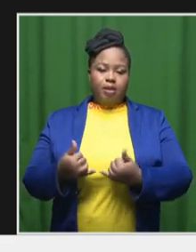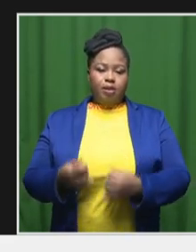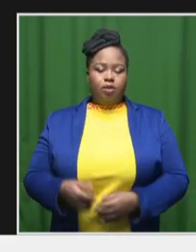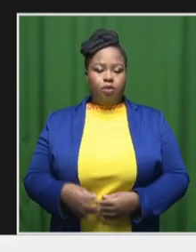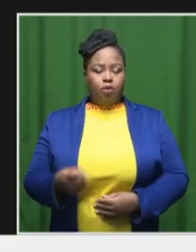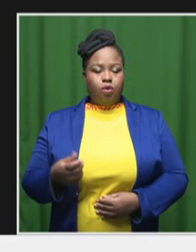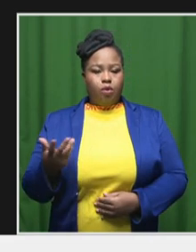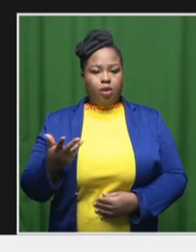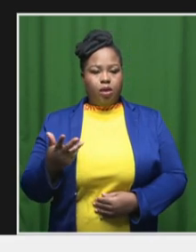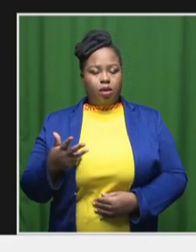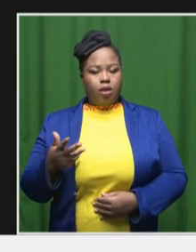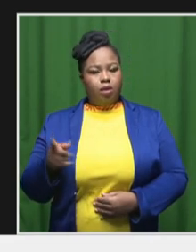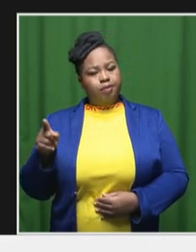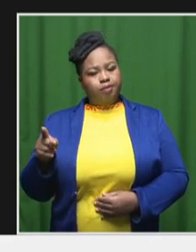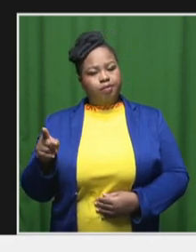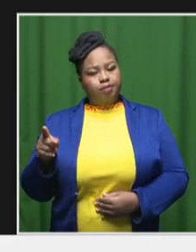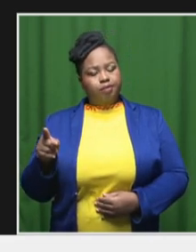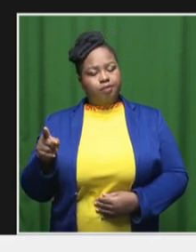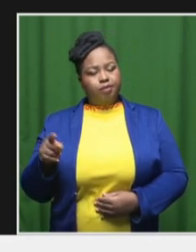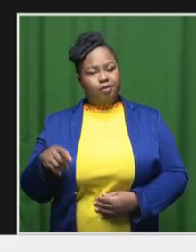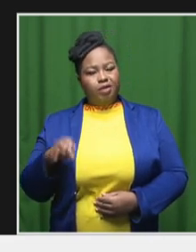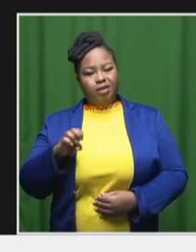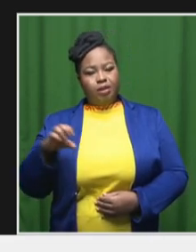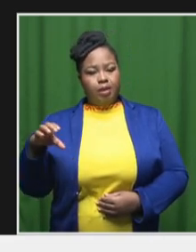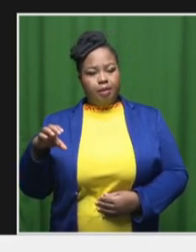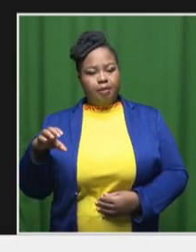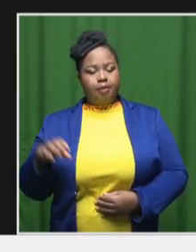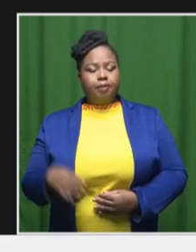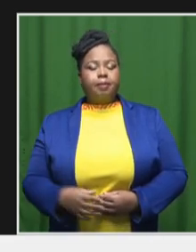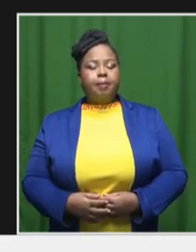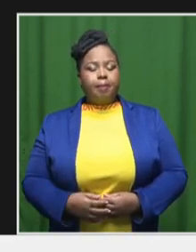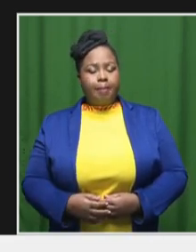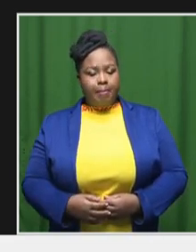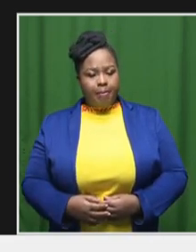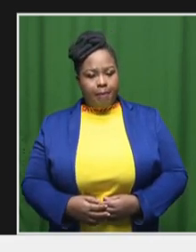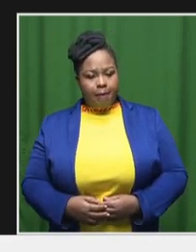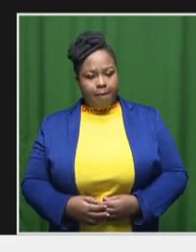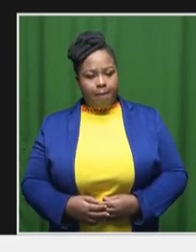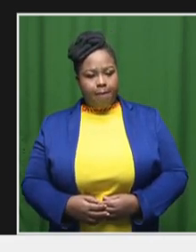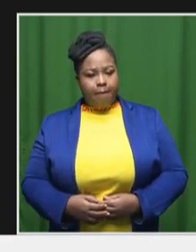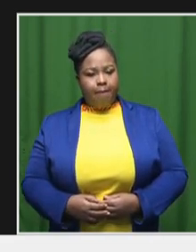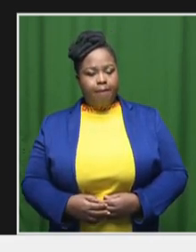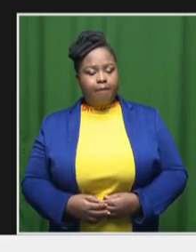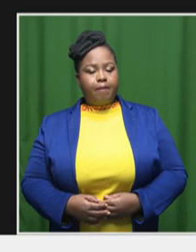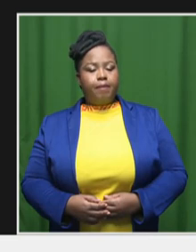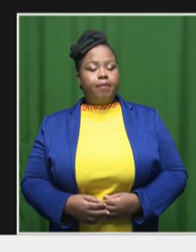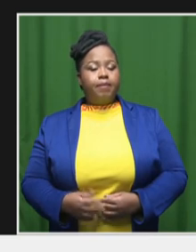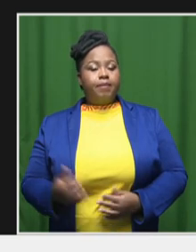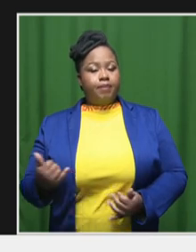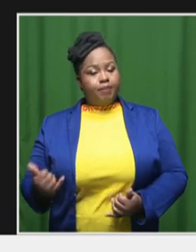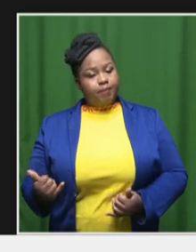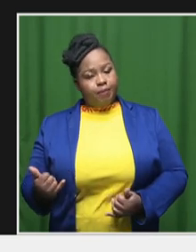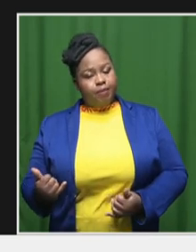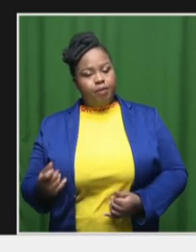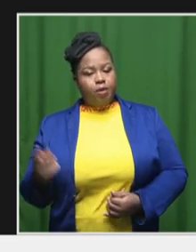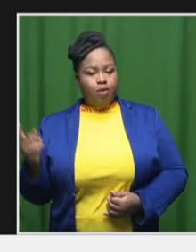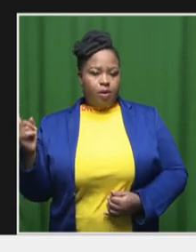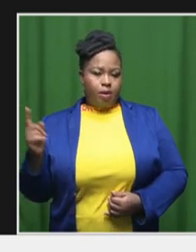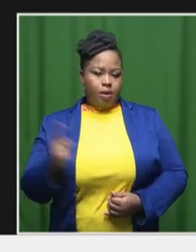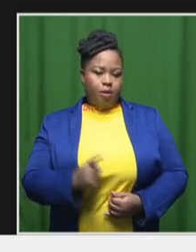Coast in the Eastern Cape. And they are coming to also tell